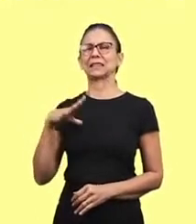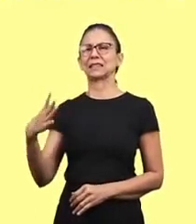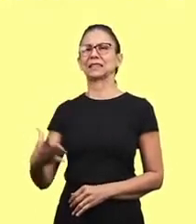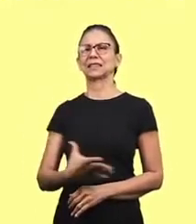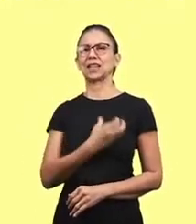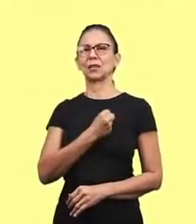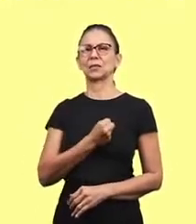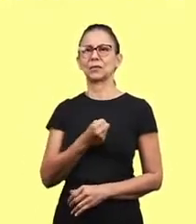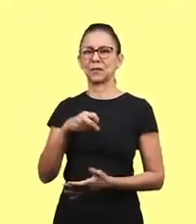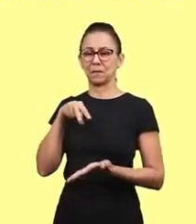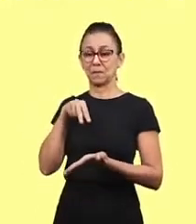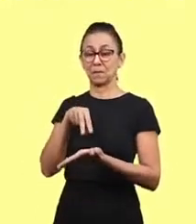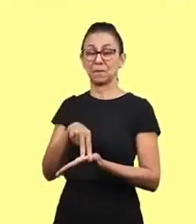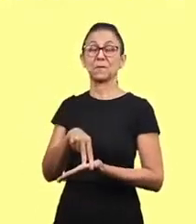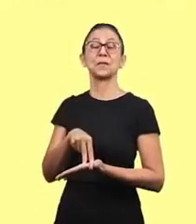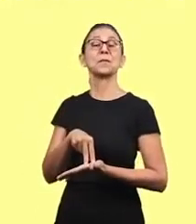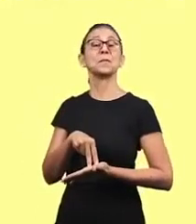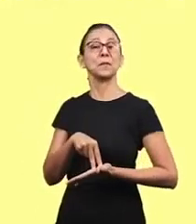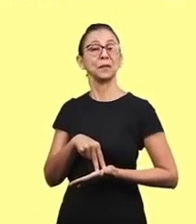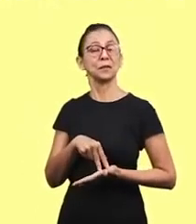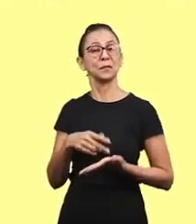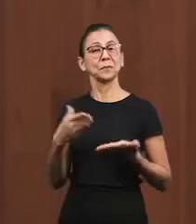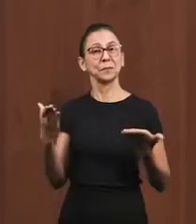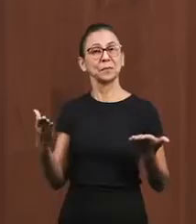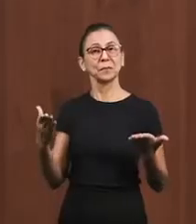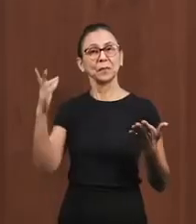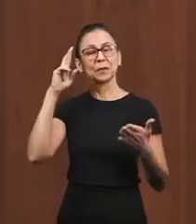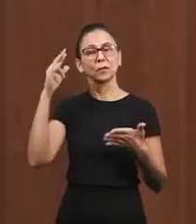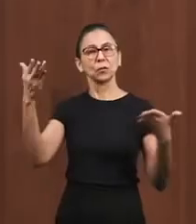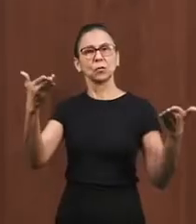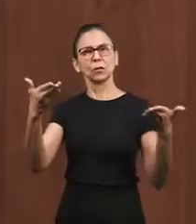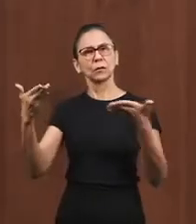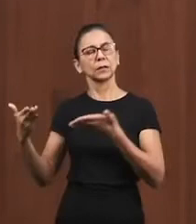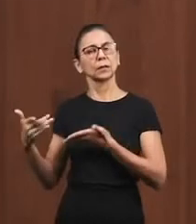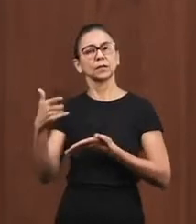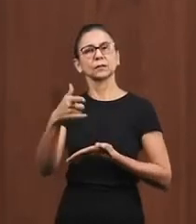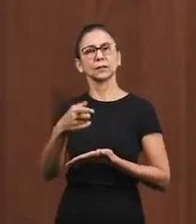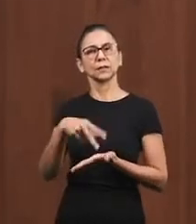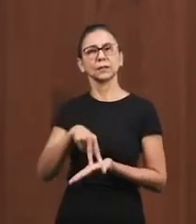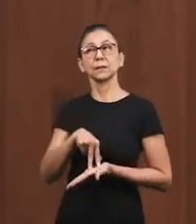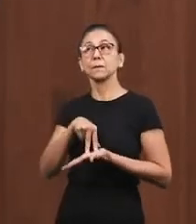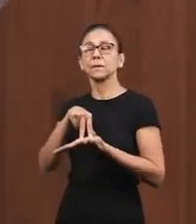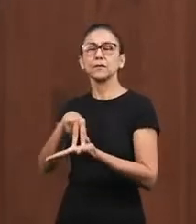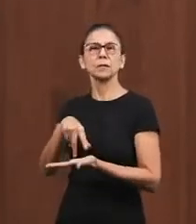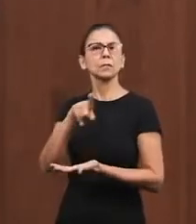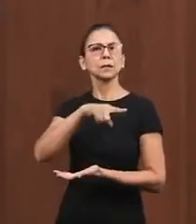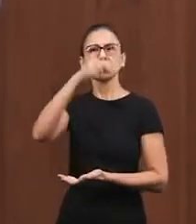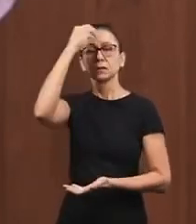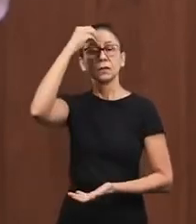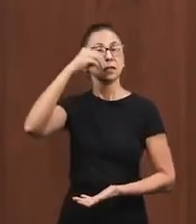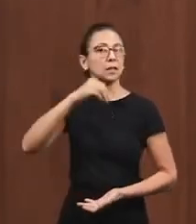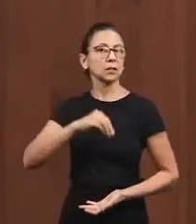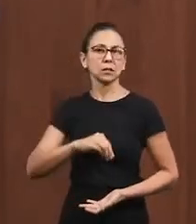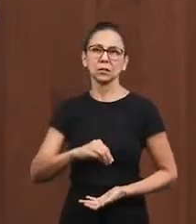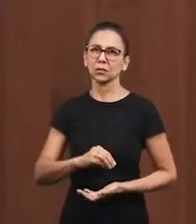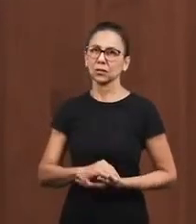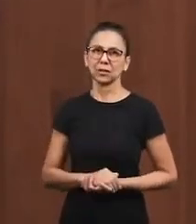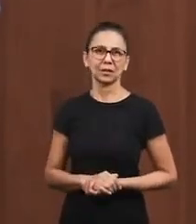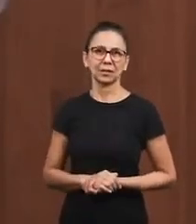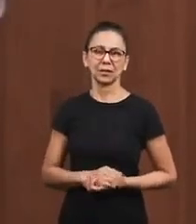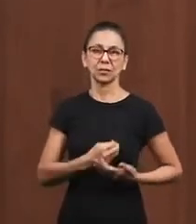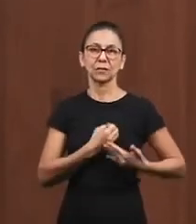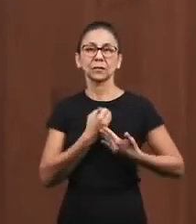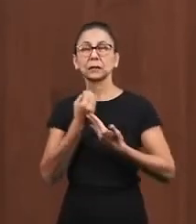Jerusalem will be raptured is the one who will persevere and today the Lord is inviting you intermediate to